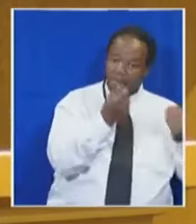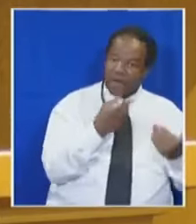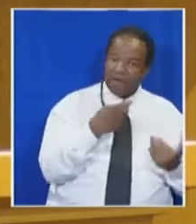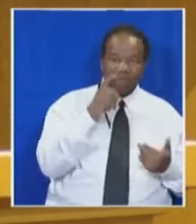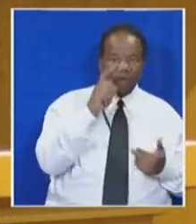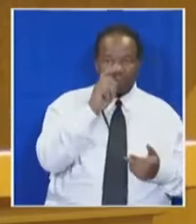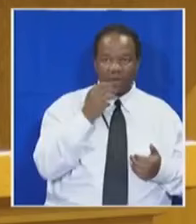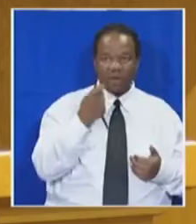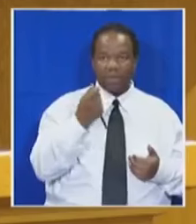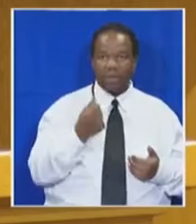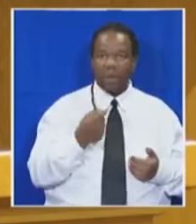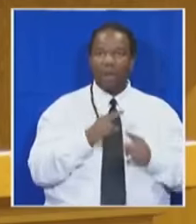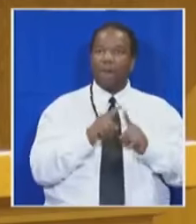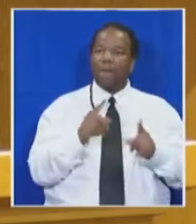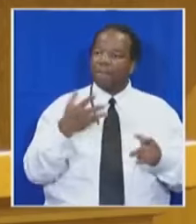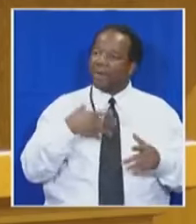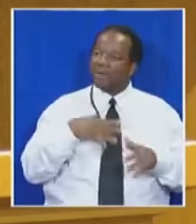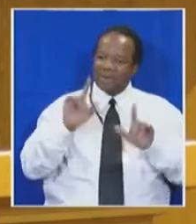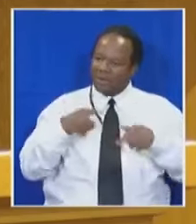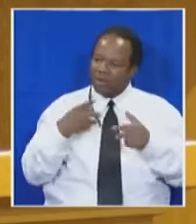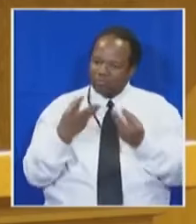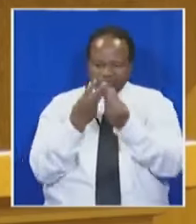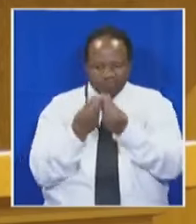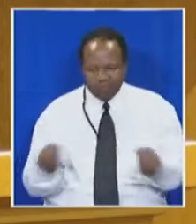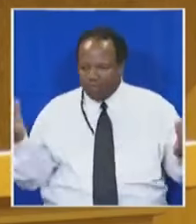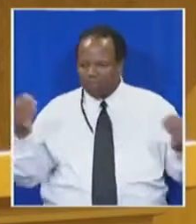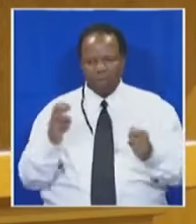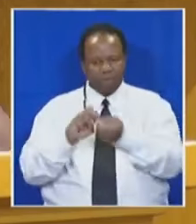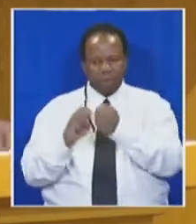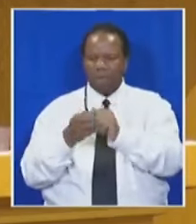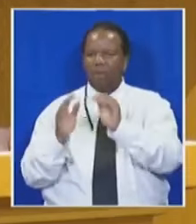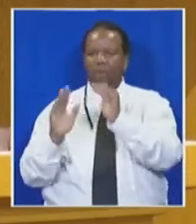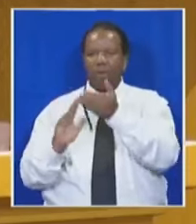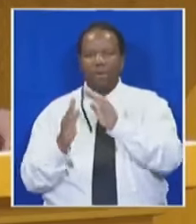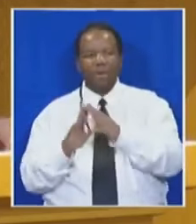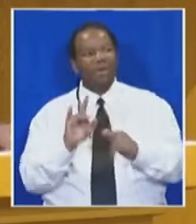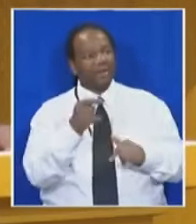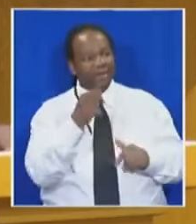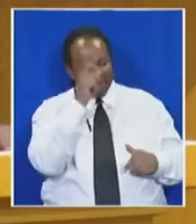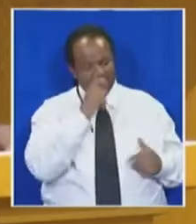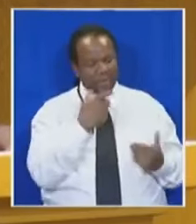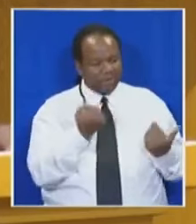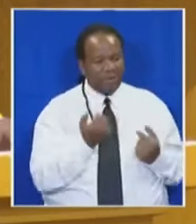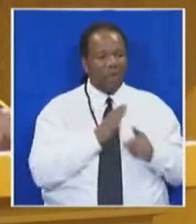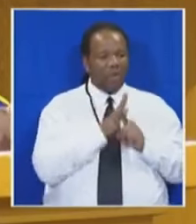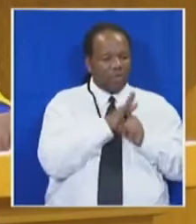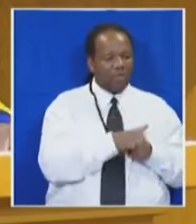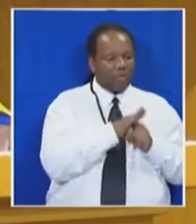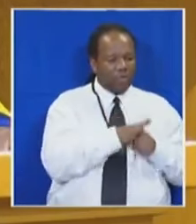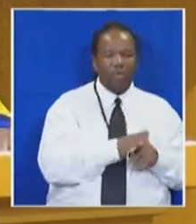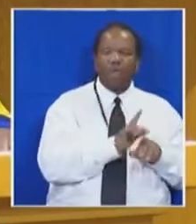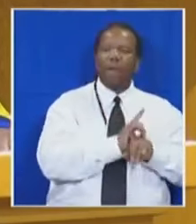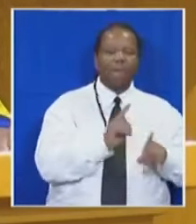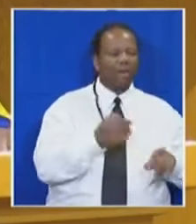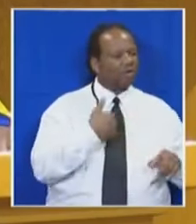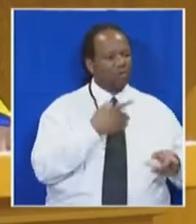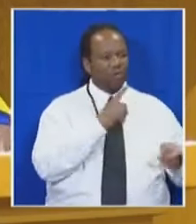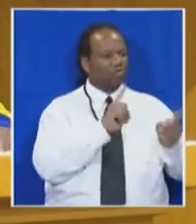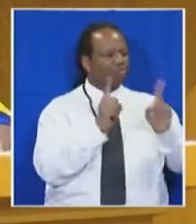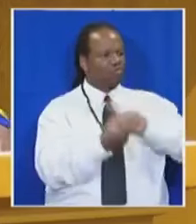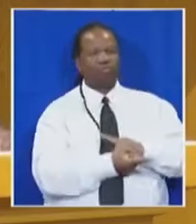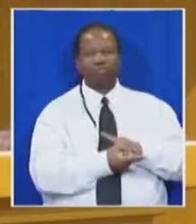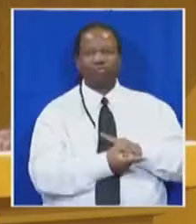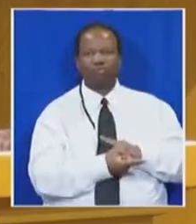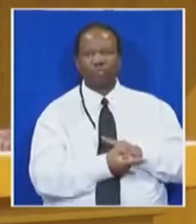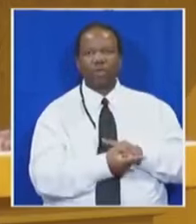to eradicate the social ills in our community. A government that is self-serving, suppressive and refuses to be corrected. Essentially,